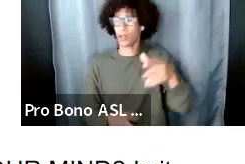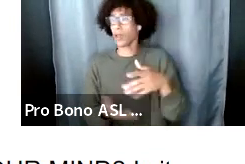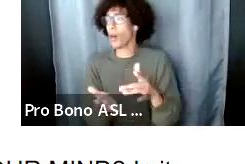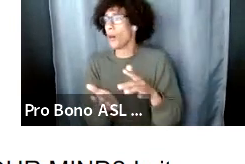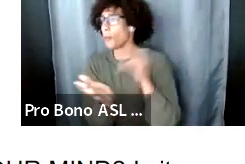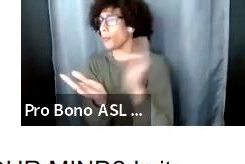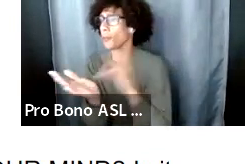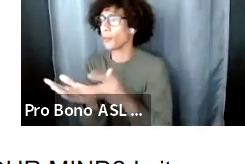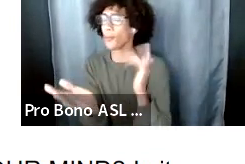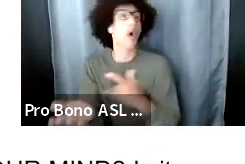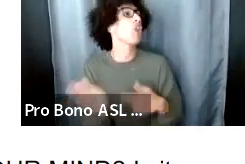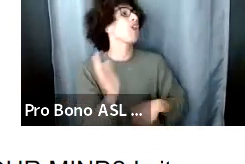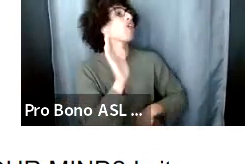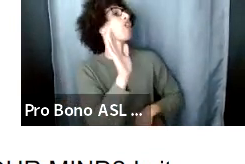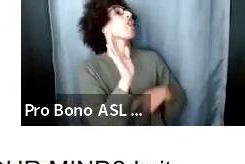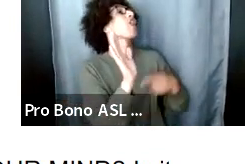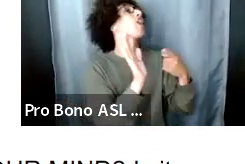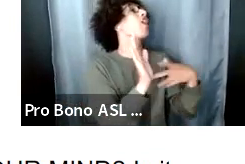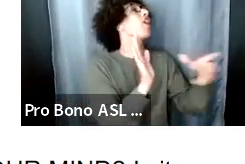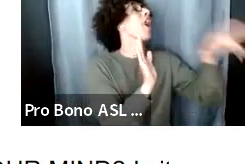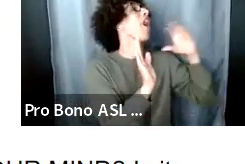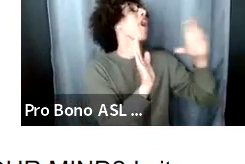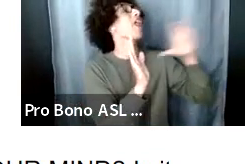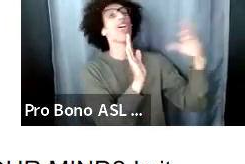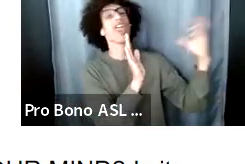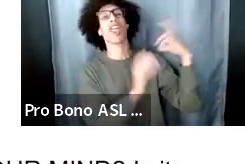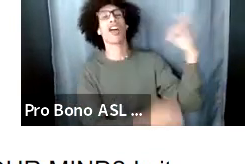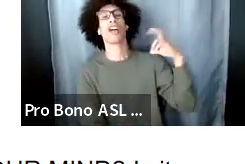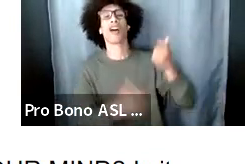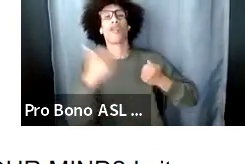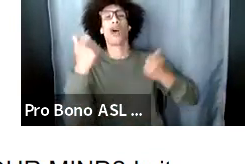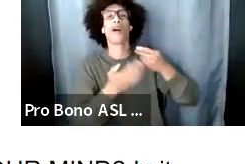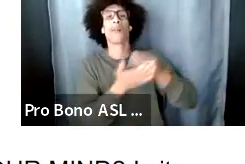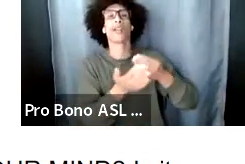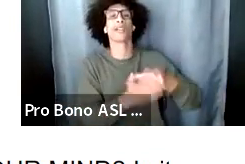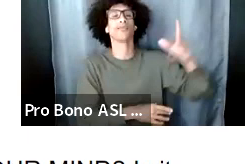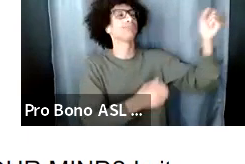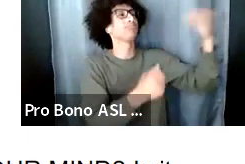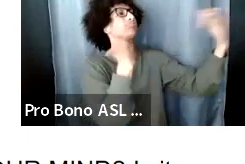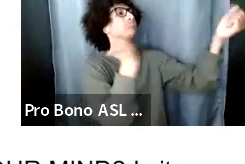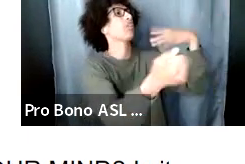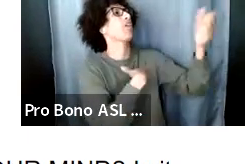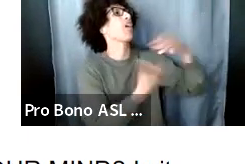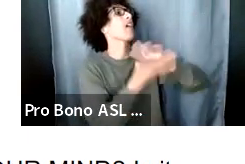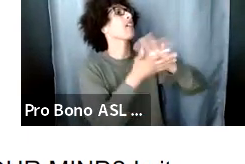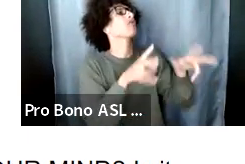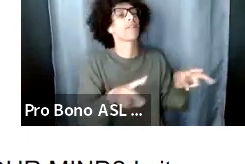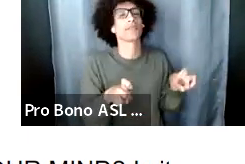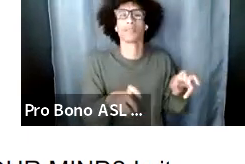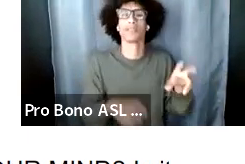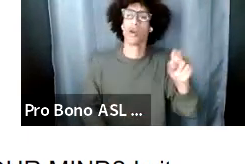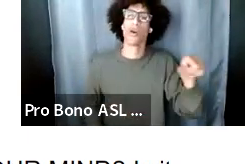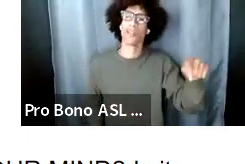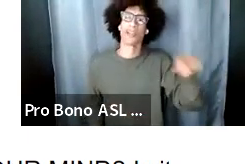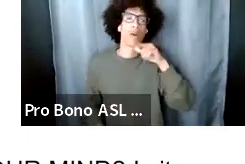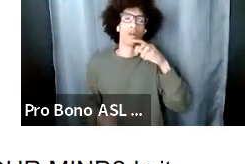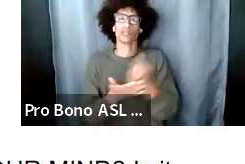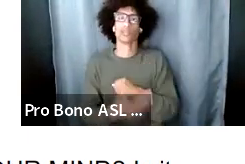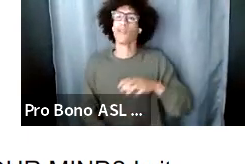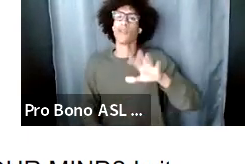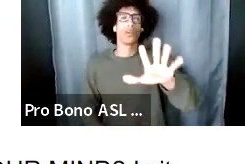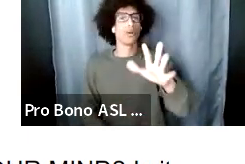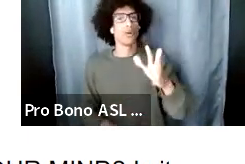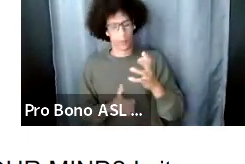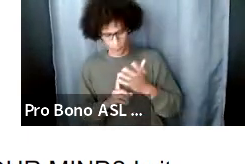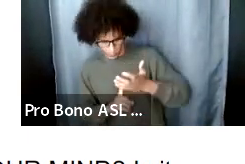they want your work doesn't necessarily mean that they deserve your work and they deserve your presence and they deserve your divinity that is not a place where you want